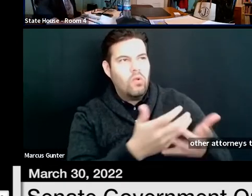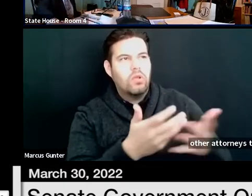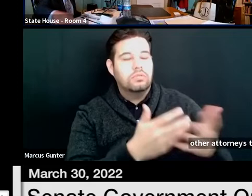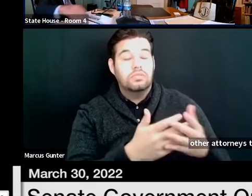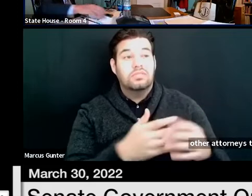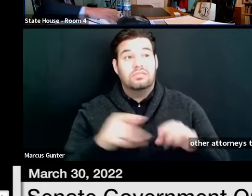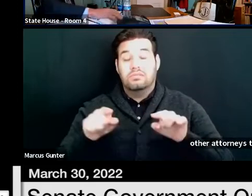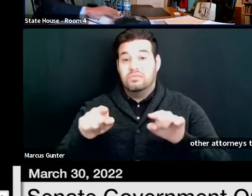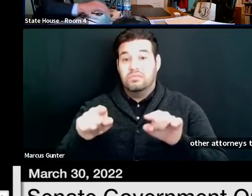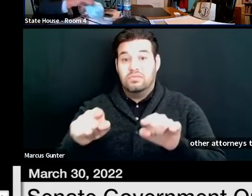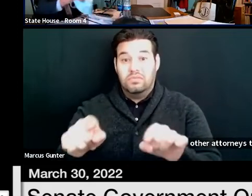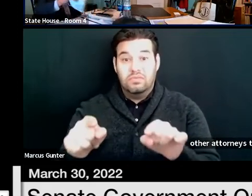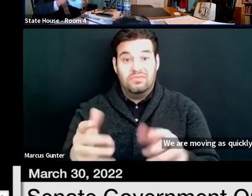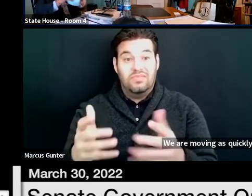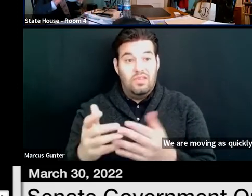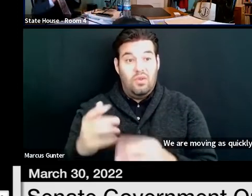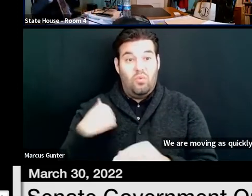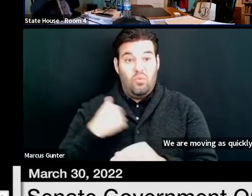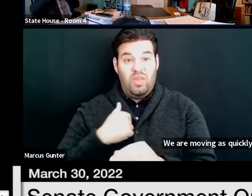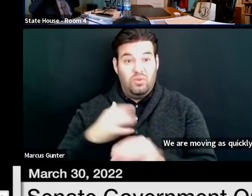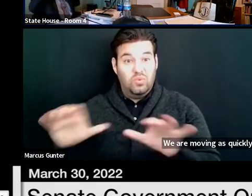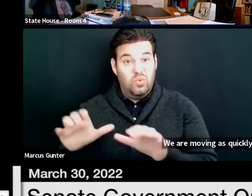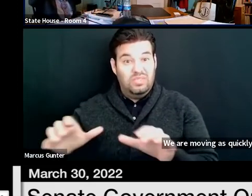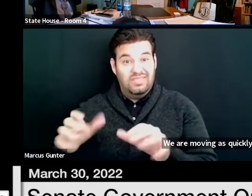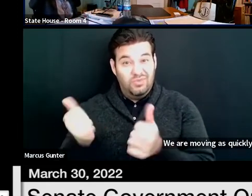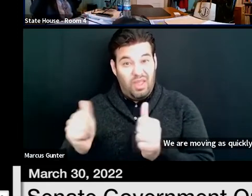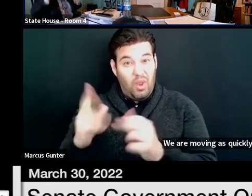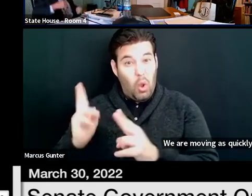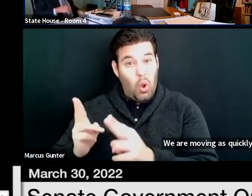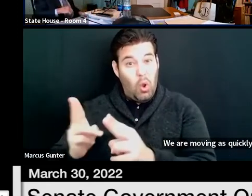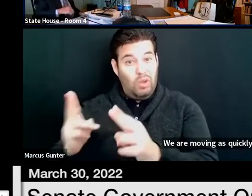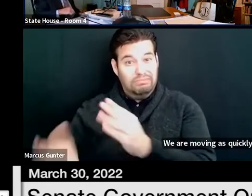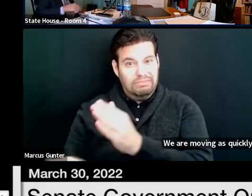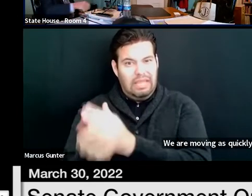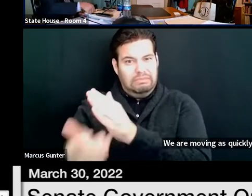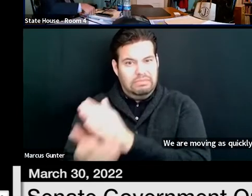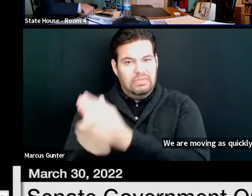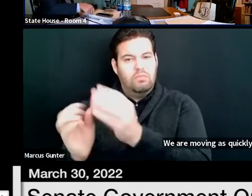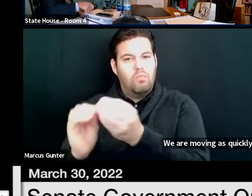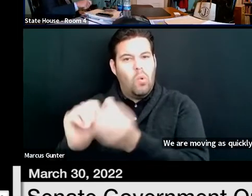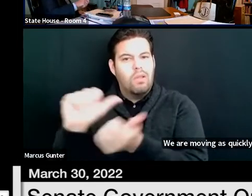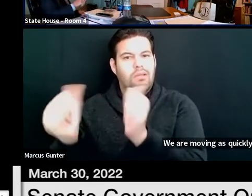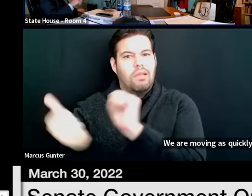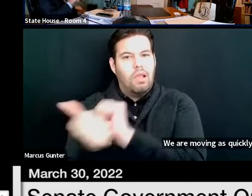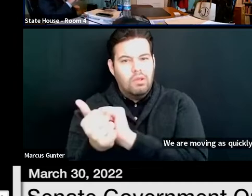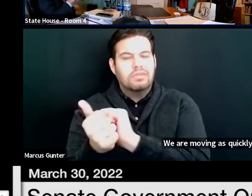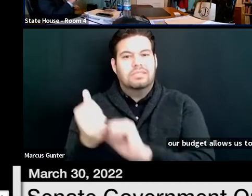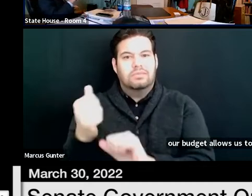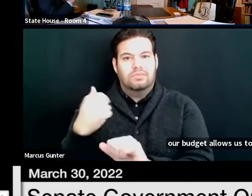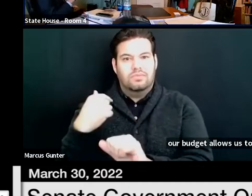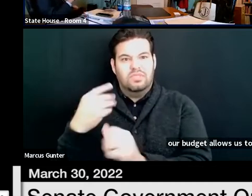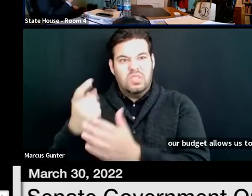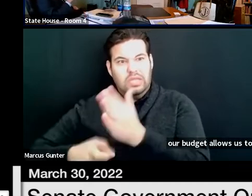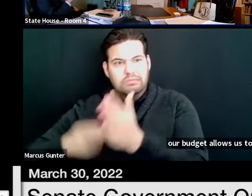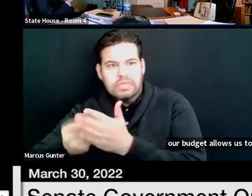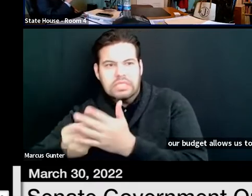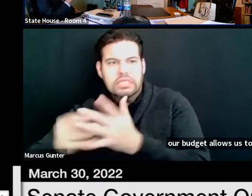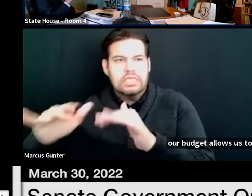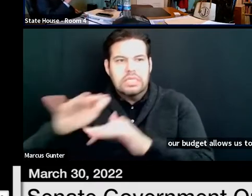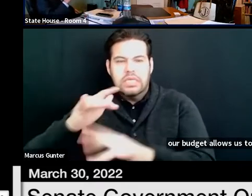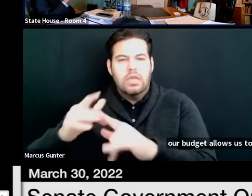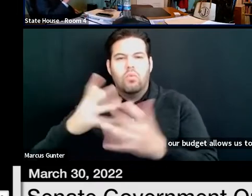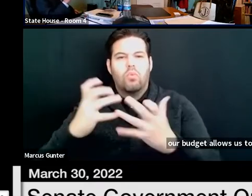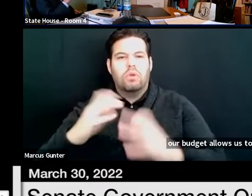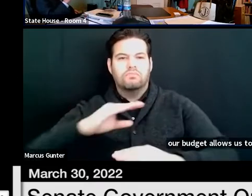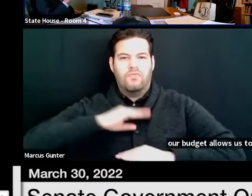process and our budget allows us to to accommodate all of these needs and make sure that we're meeting people where they are.